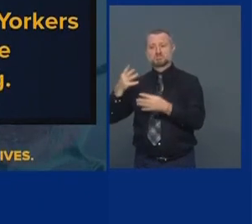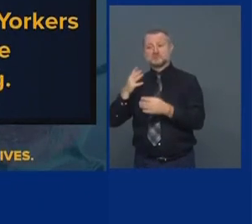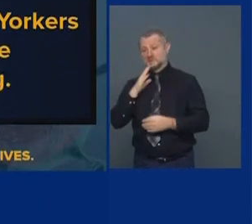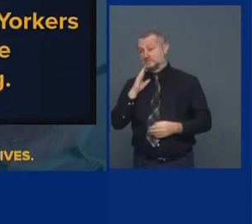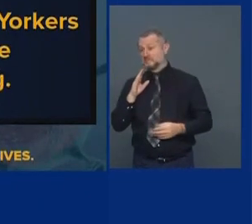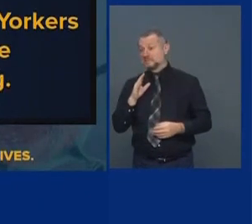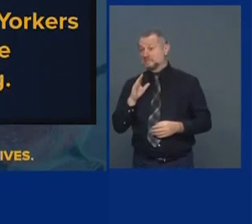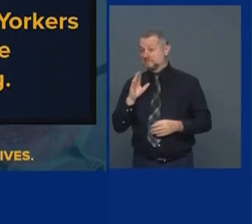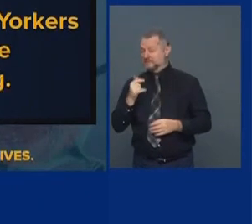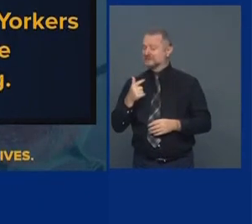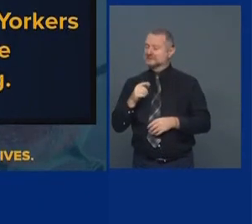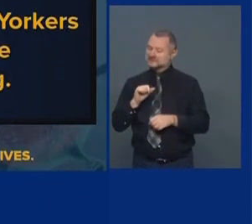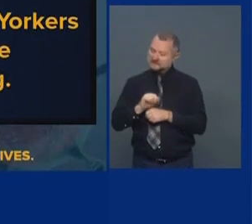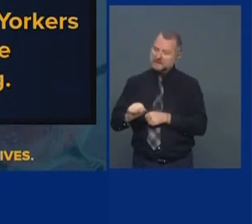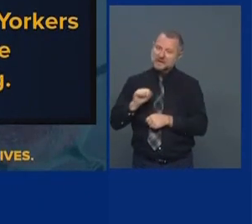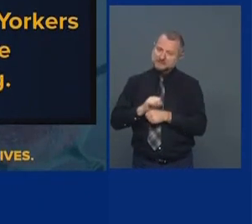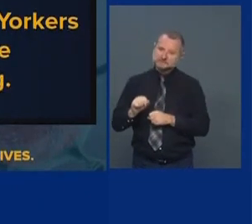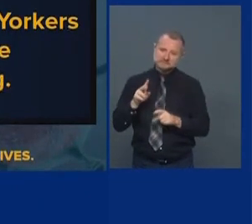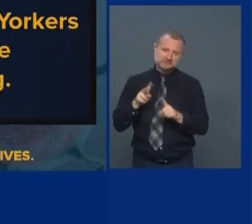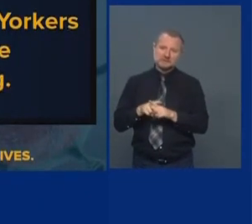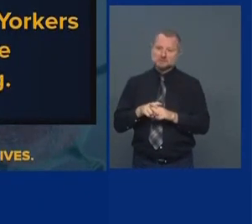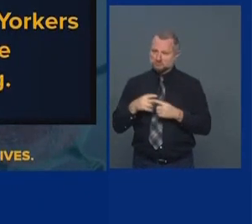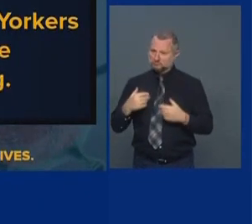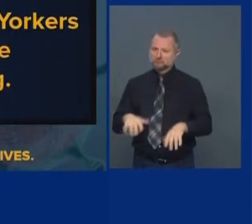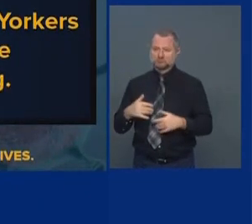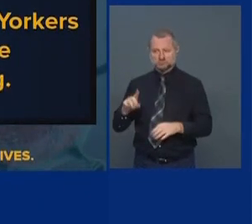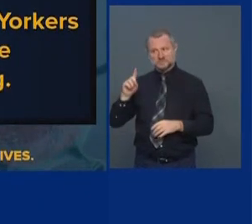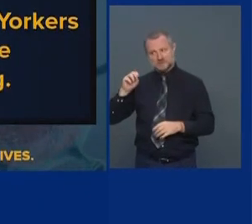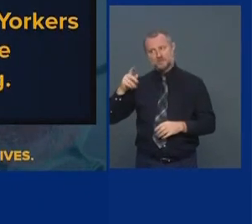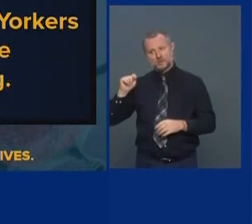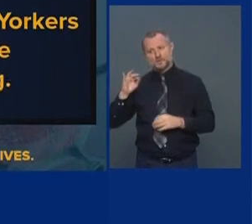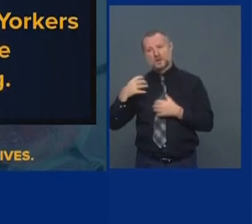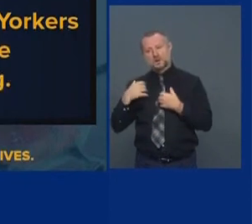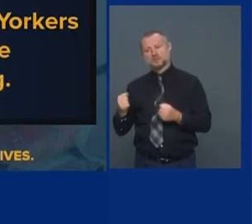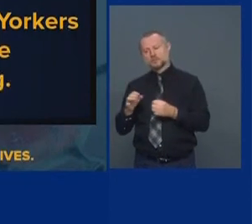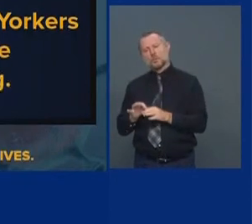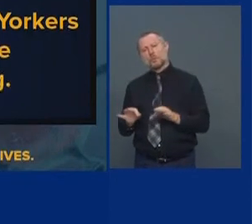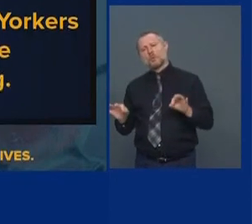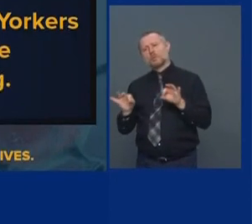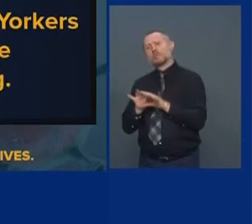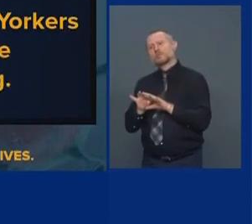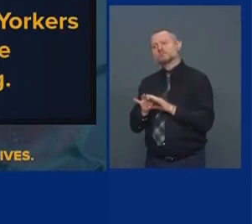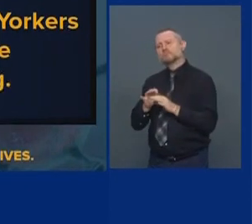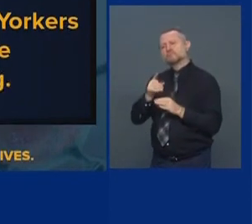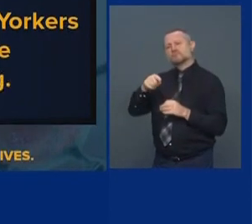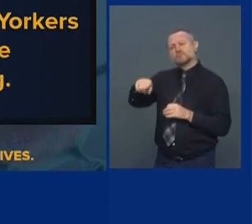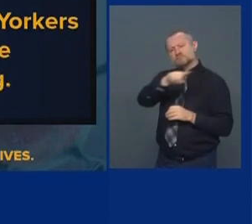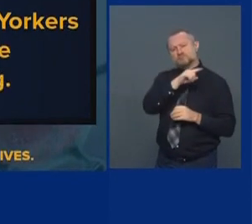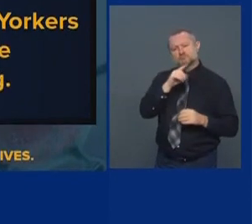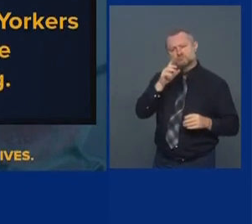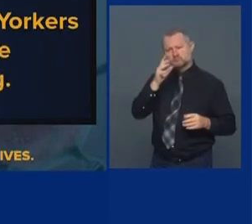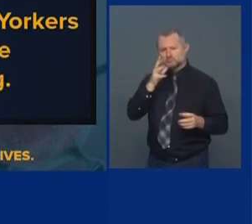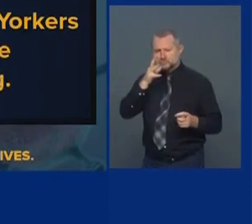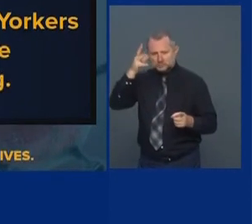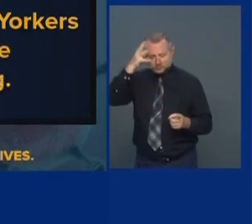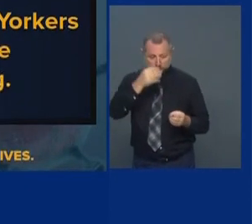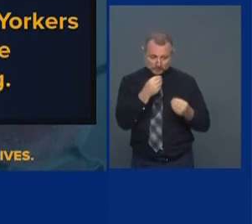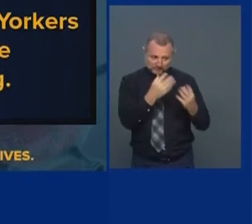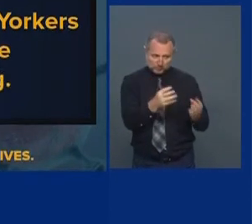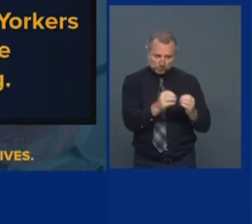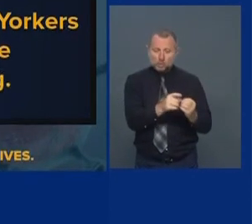in advance, but it is very important. I think this will give parents' confidence and teachers' confidence.